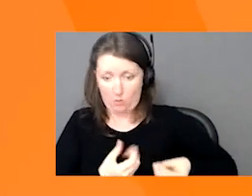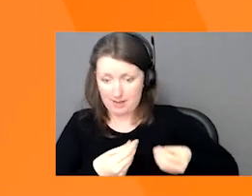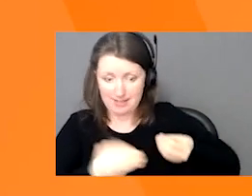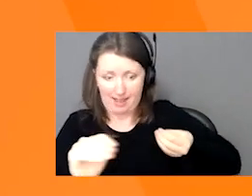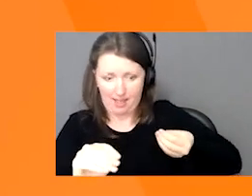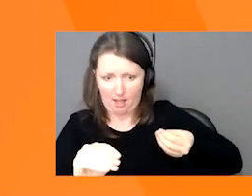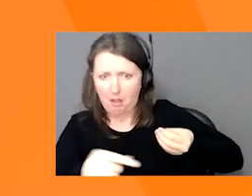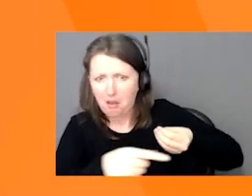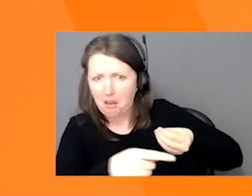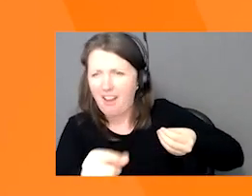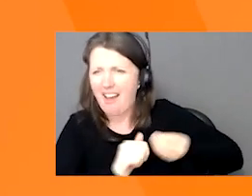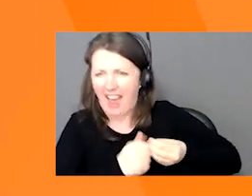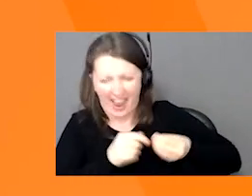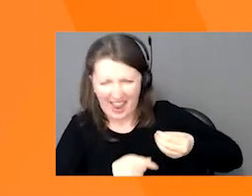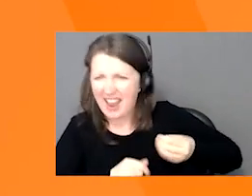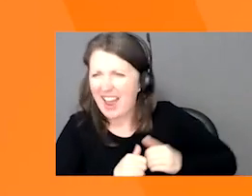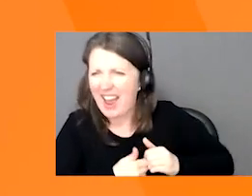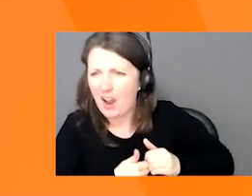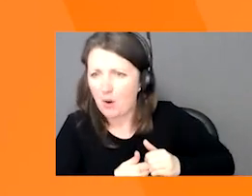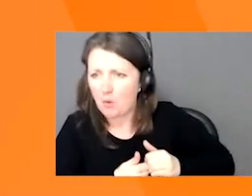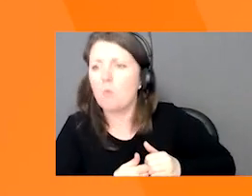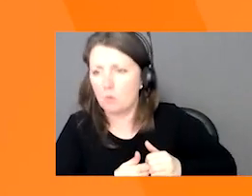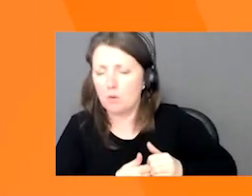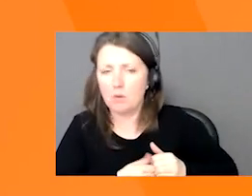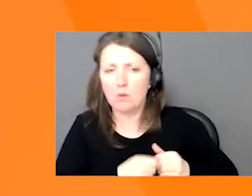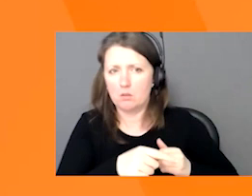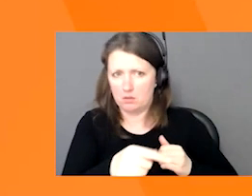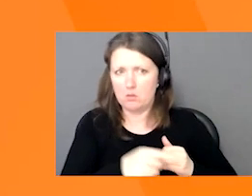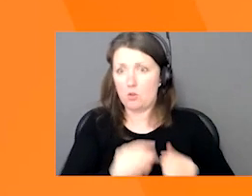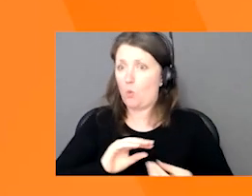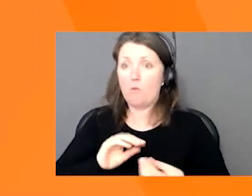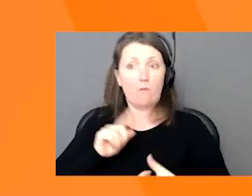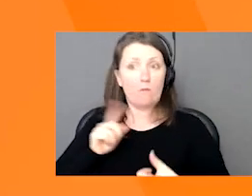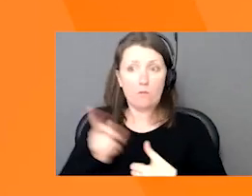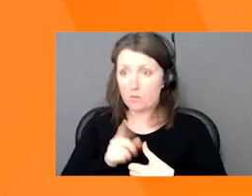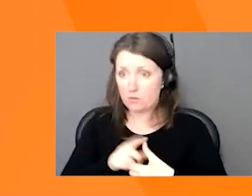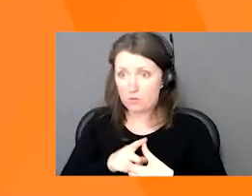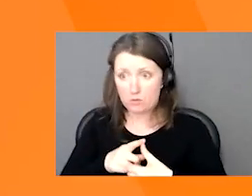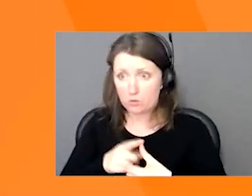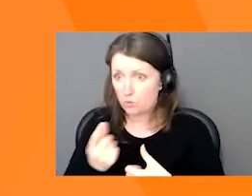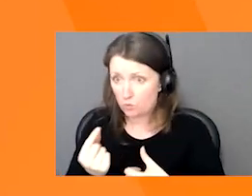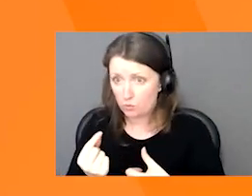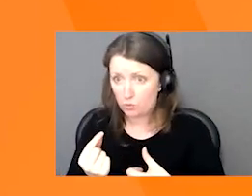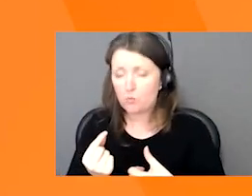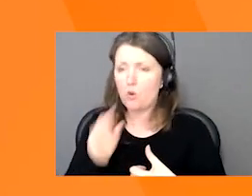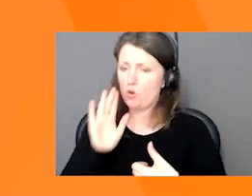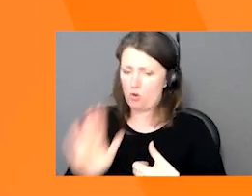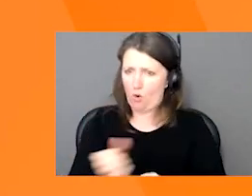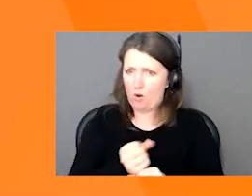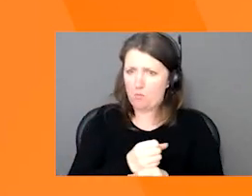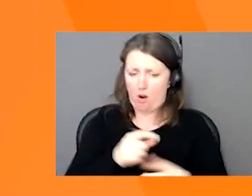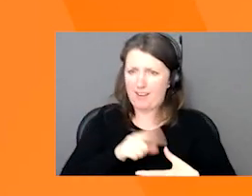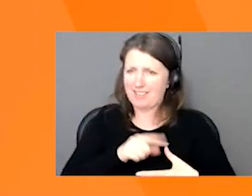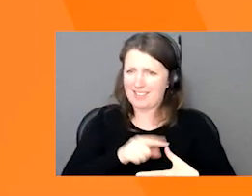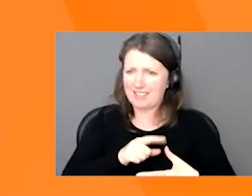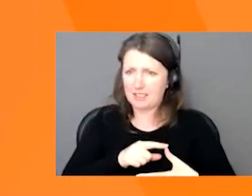you. So really, number one, you want to make sure that your products are uniquely identified and can be traced back to